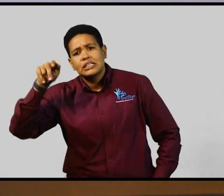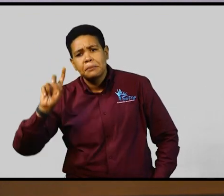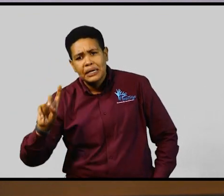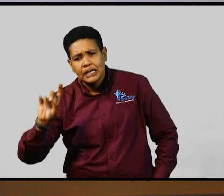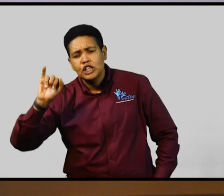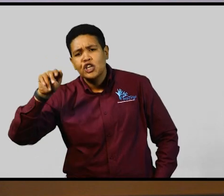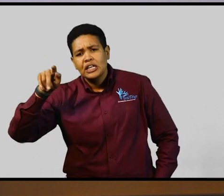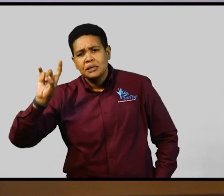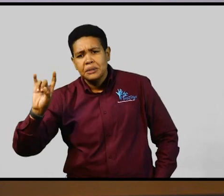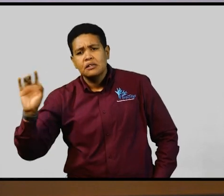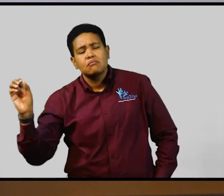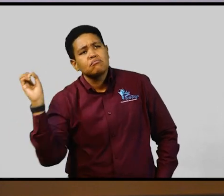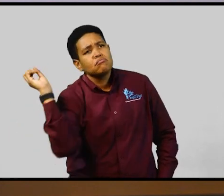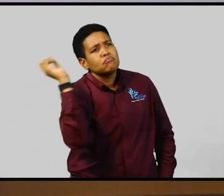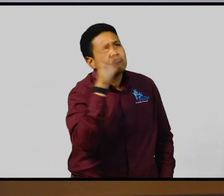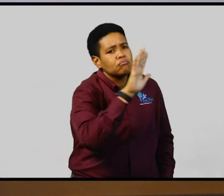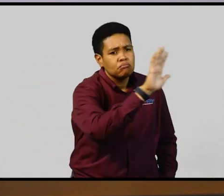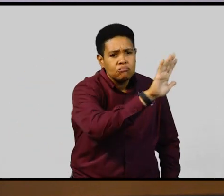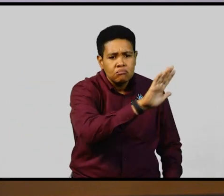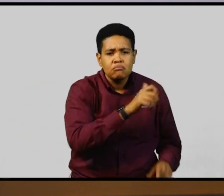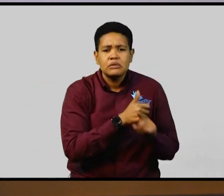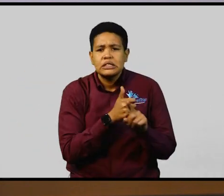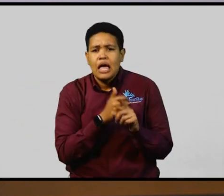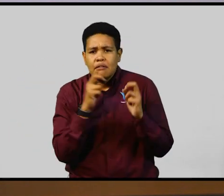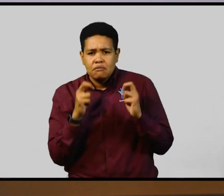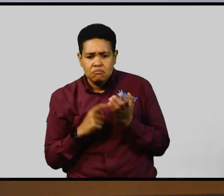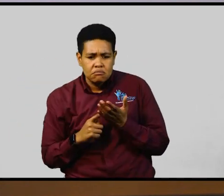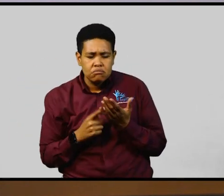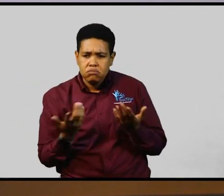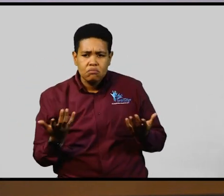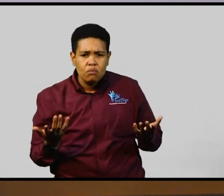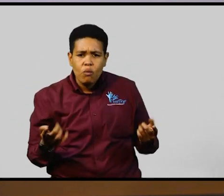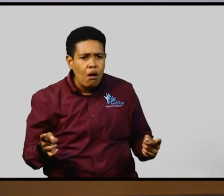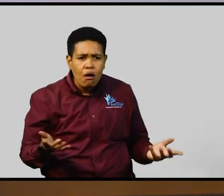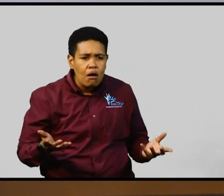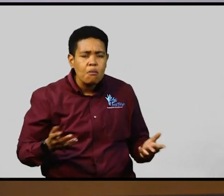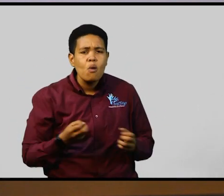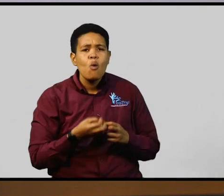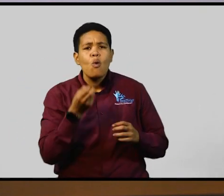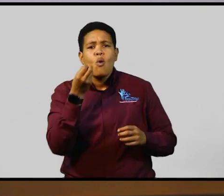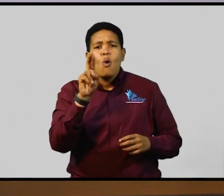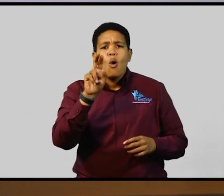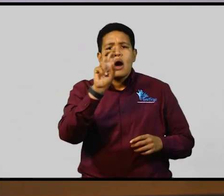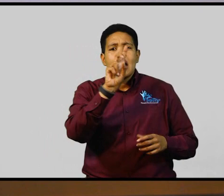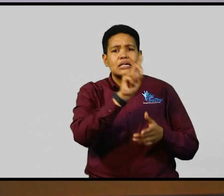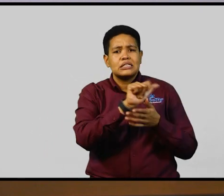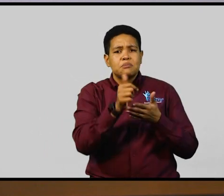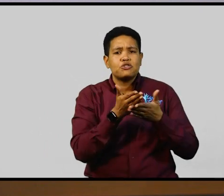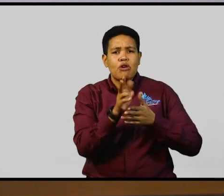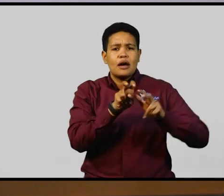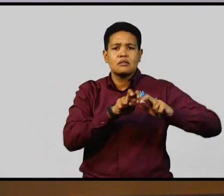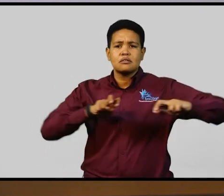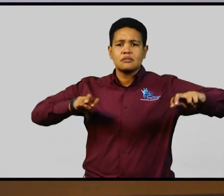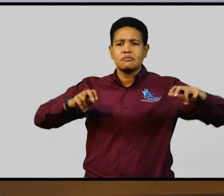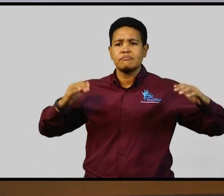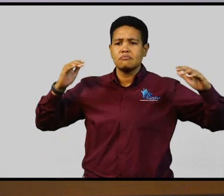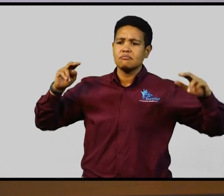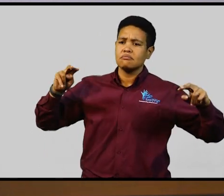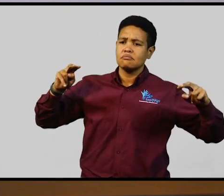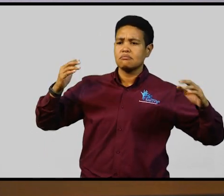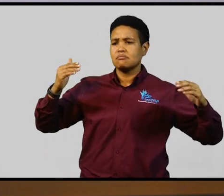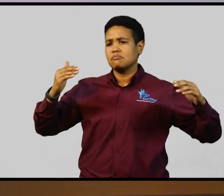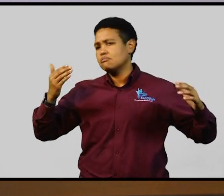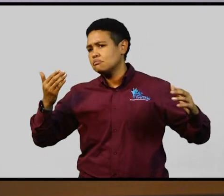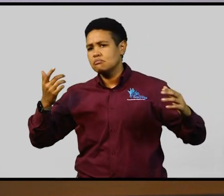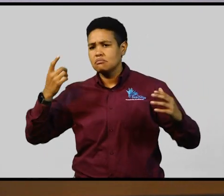the JCPD taking it to the mediation or the Disability Rights Tribunal. And if they feel that they are